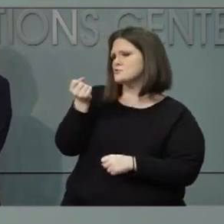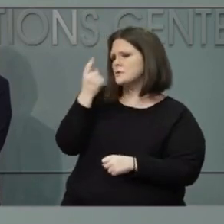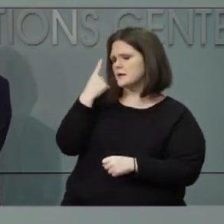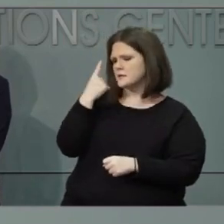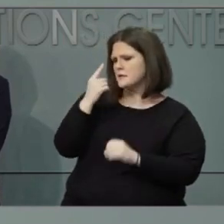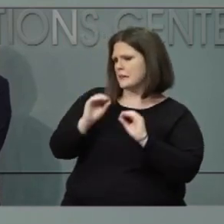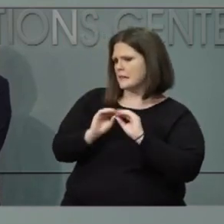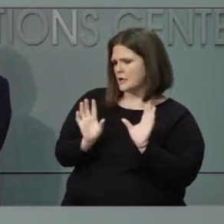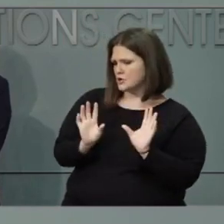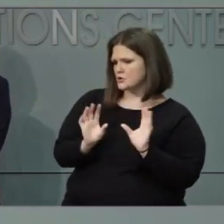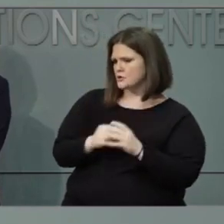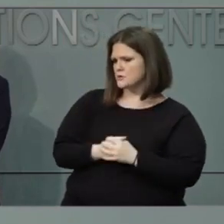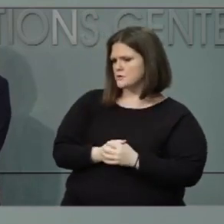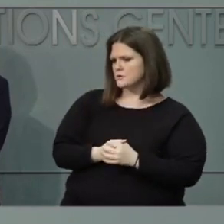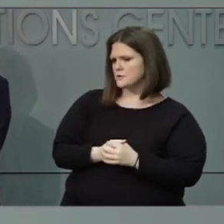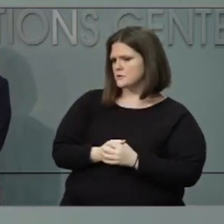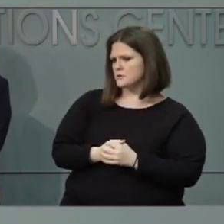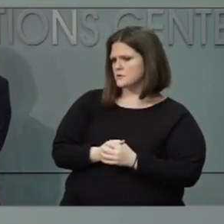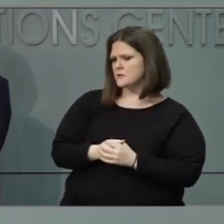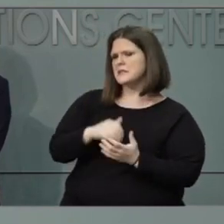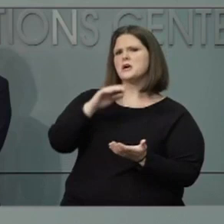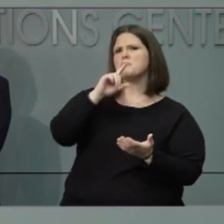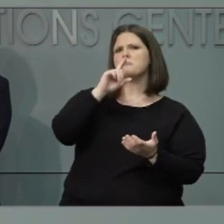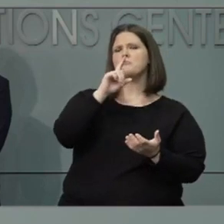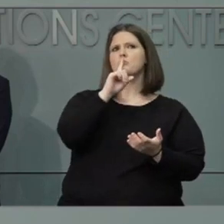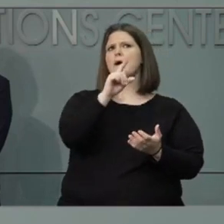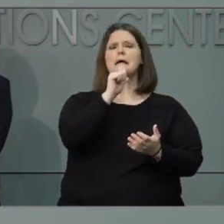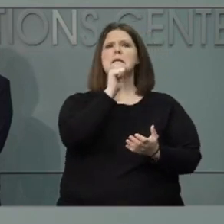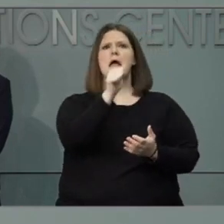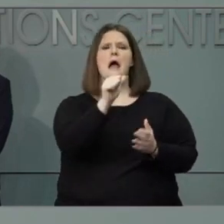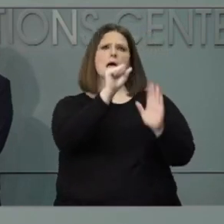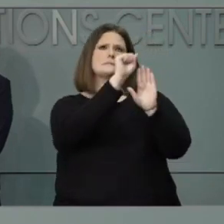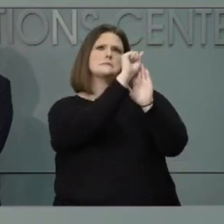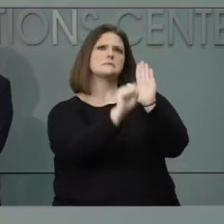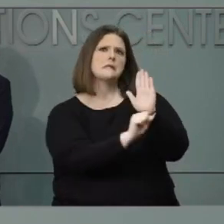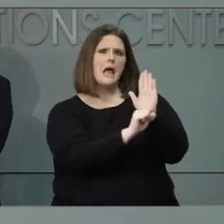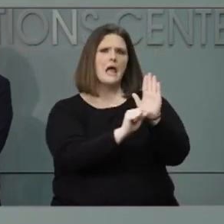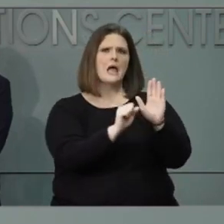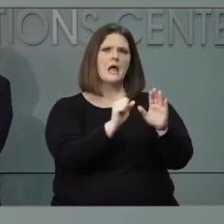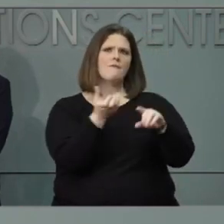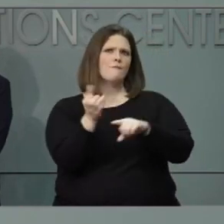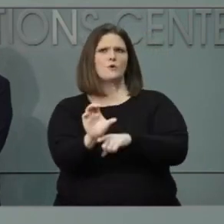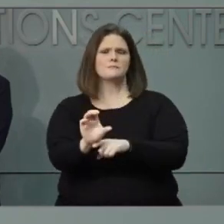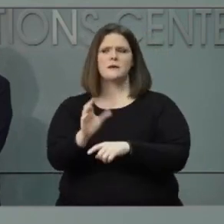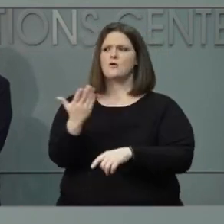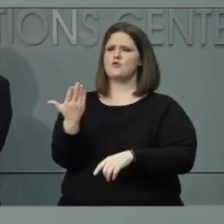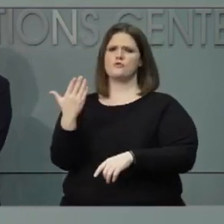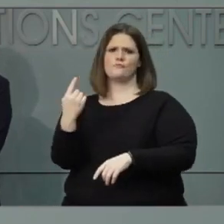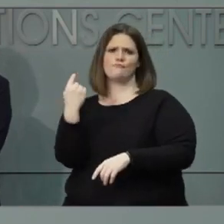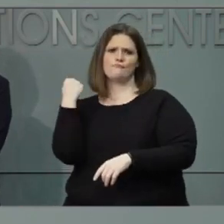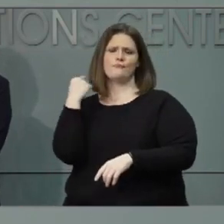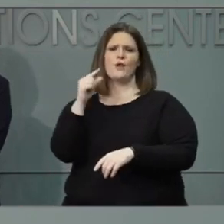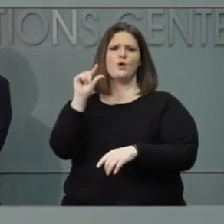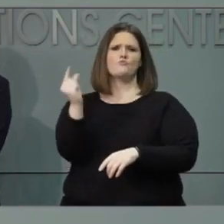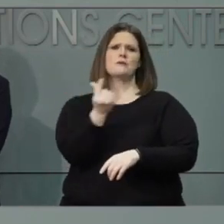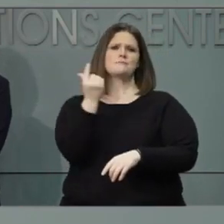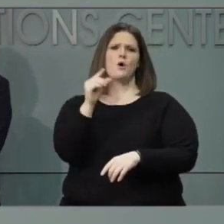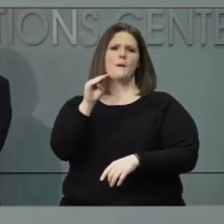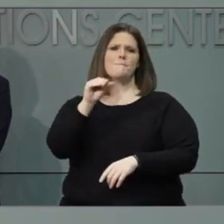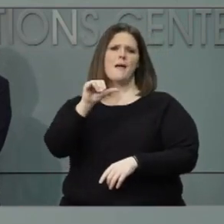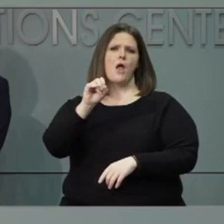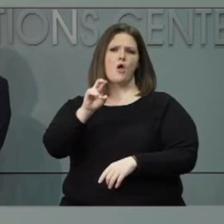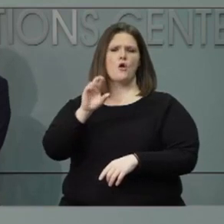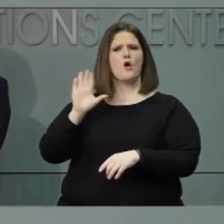there's no state enforcement that you're talking about. What the Greensboro mayor spoke about is her city's decision, but this would be up to the